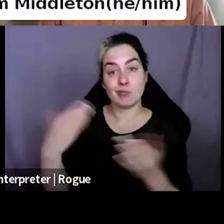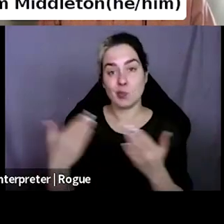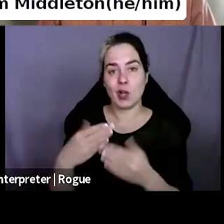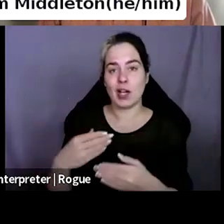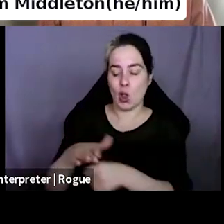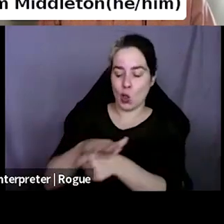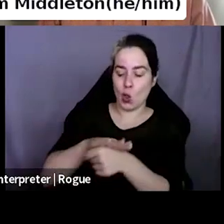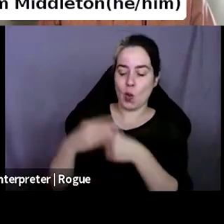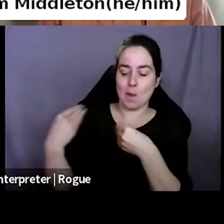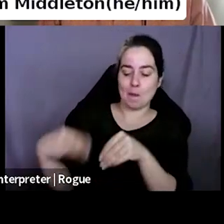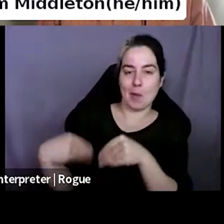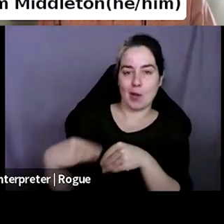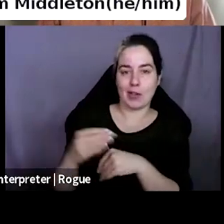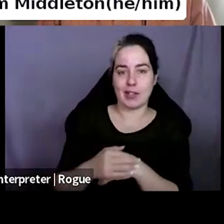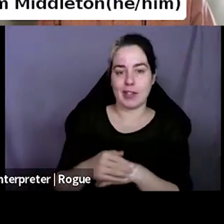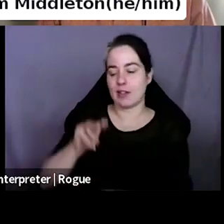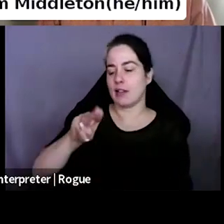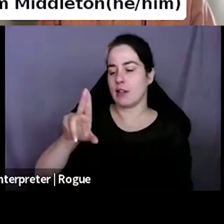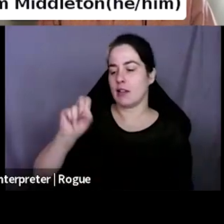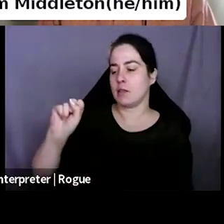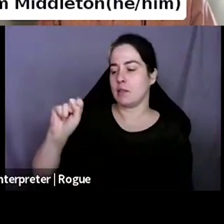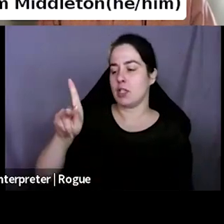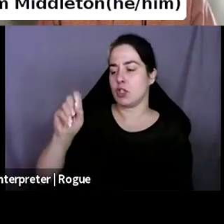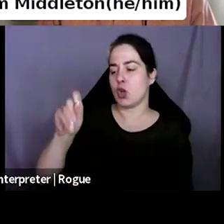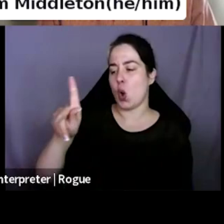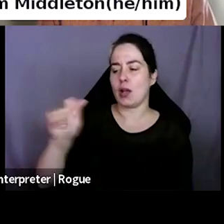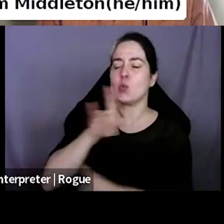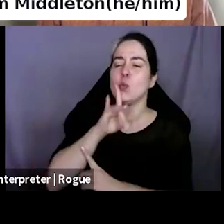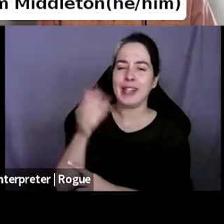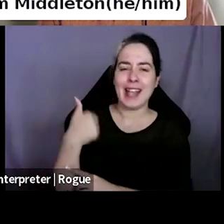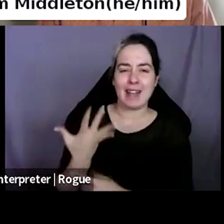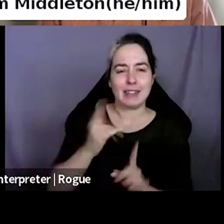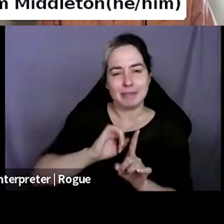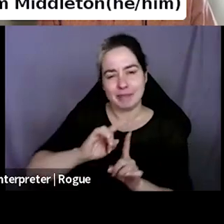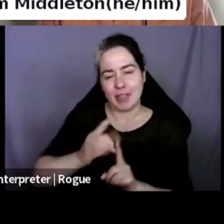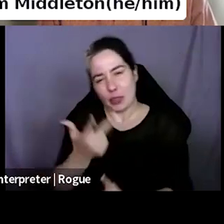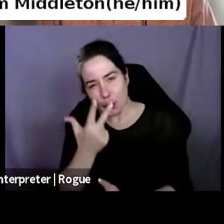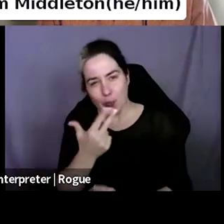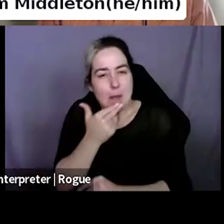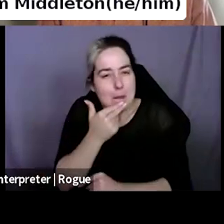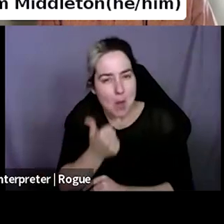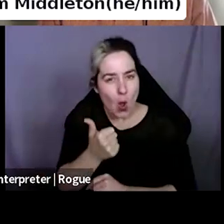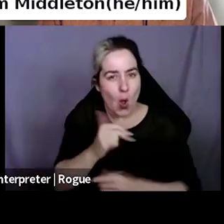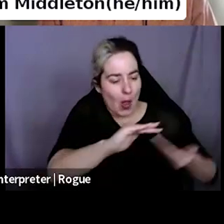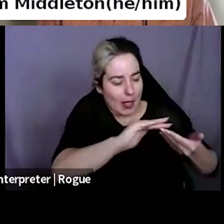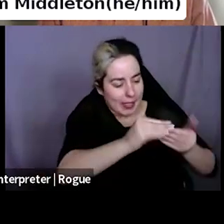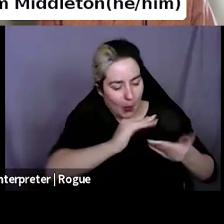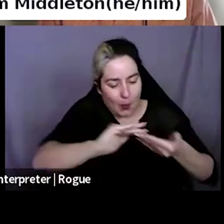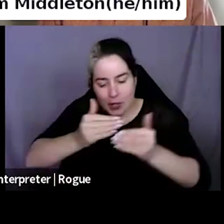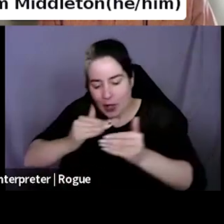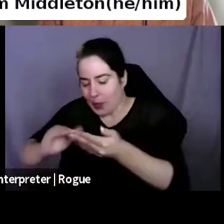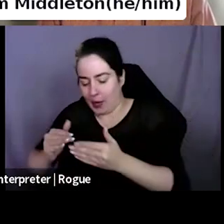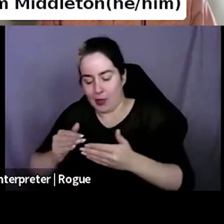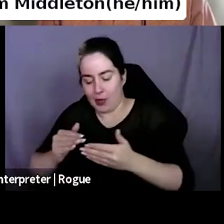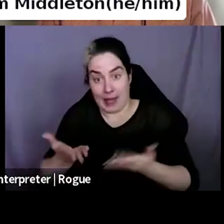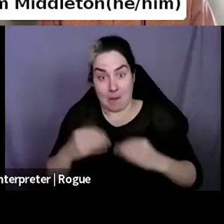hodgepodge of a bunch of different towns, sort of three medium sized towns, then a lot of very small communities. And